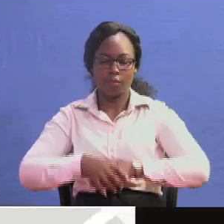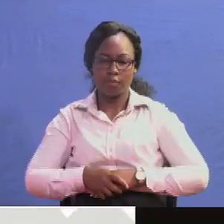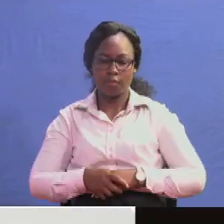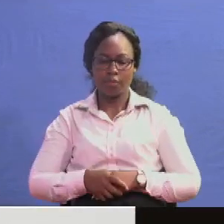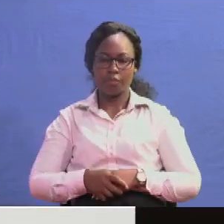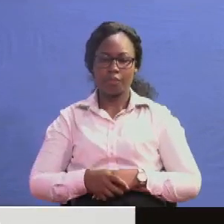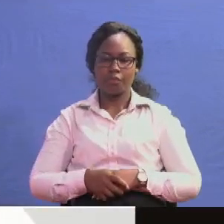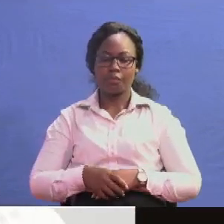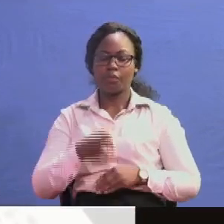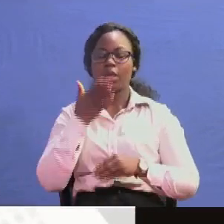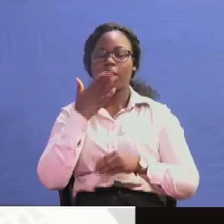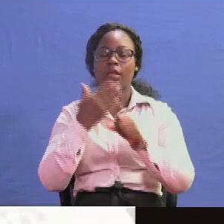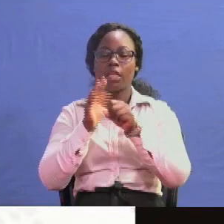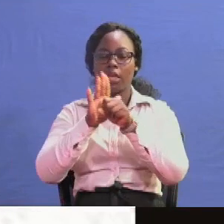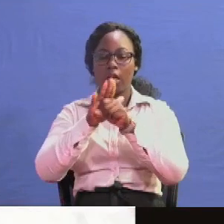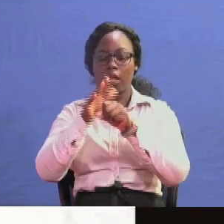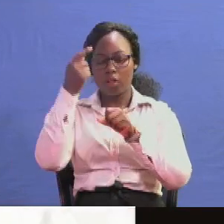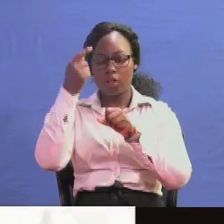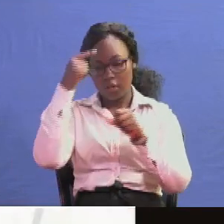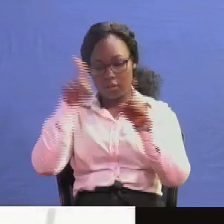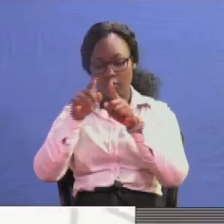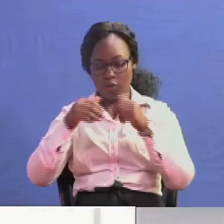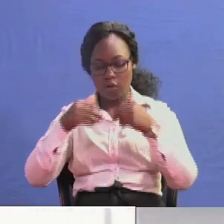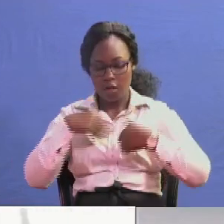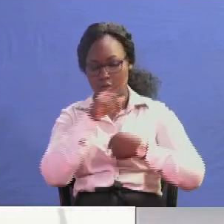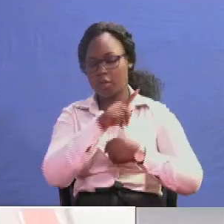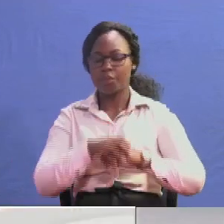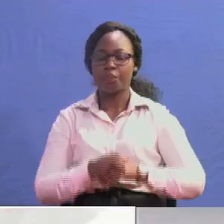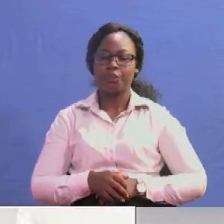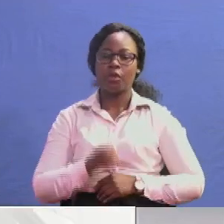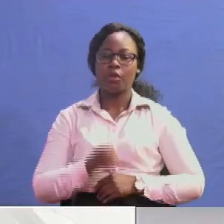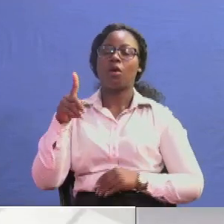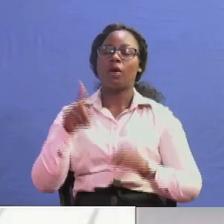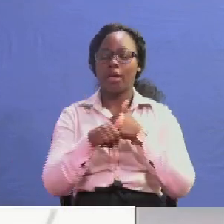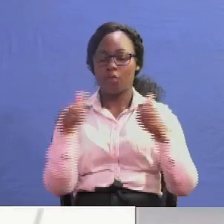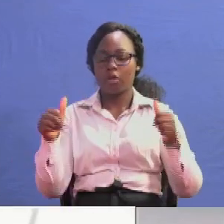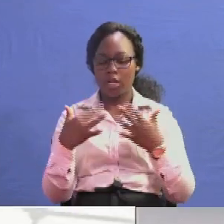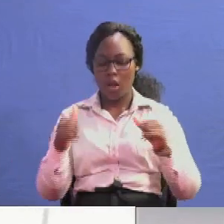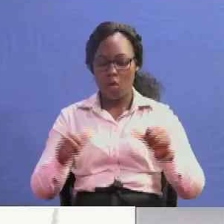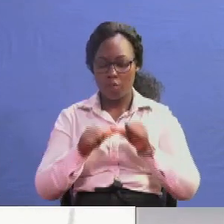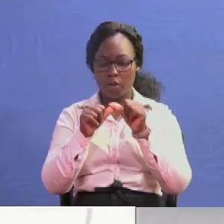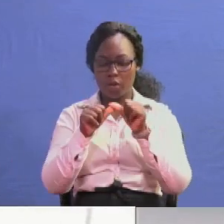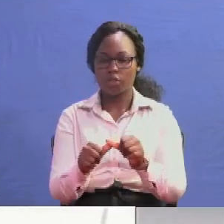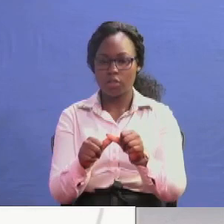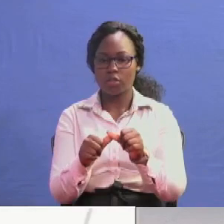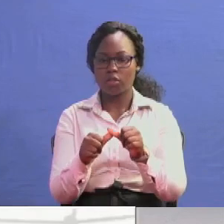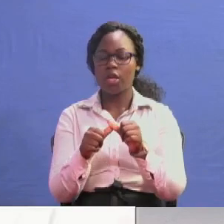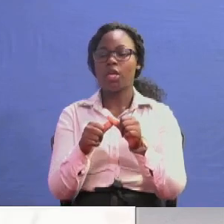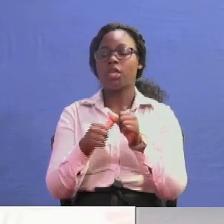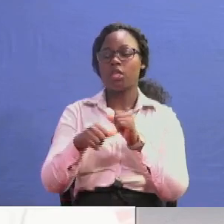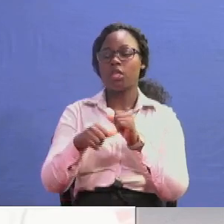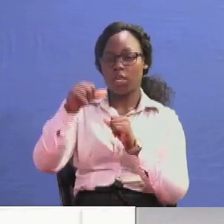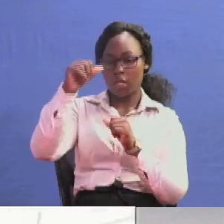thank you very much and thank you for having me all right well now let's move on still matters education